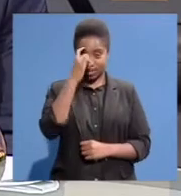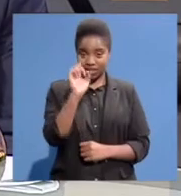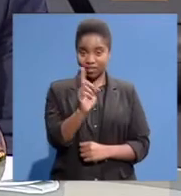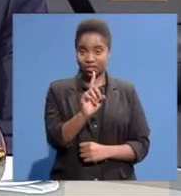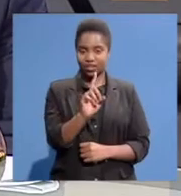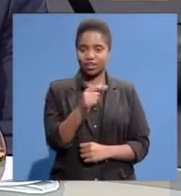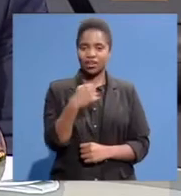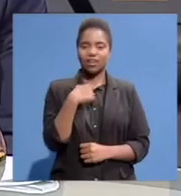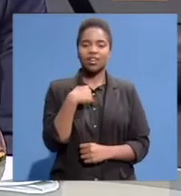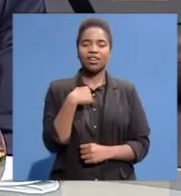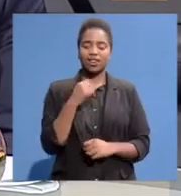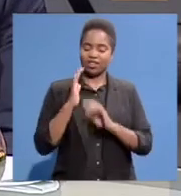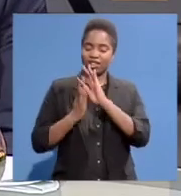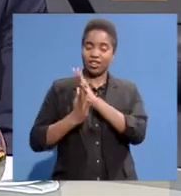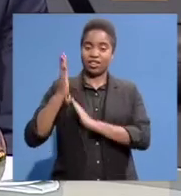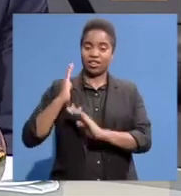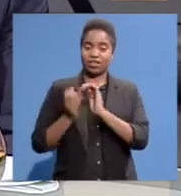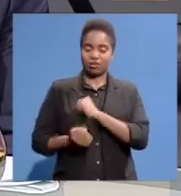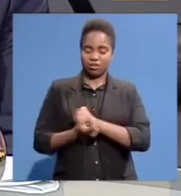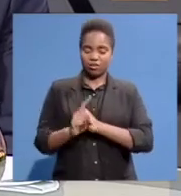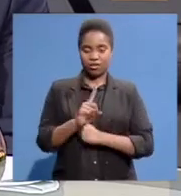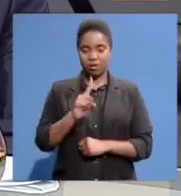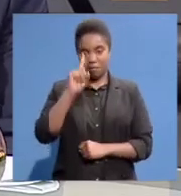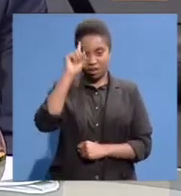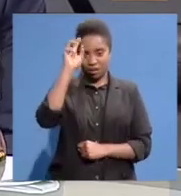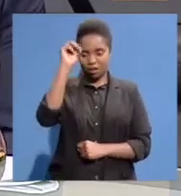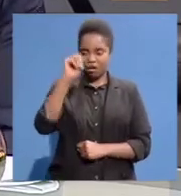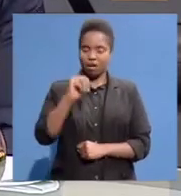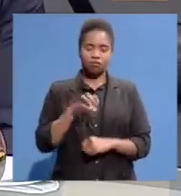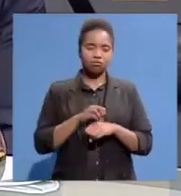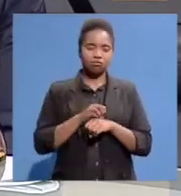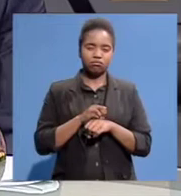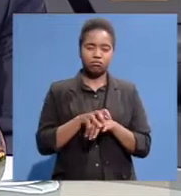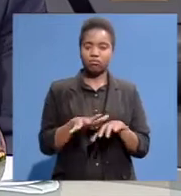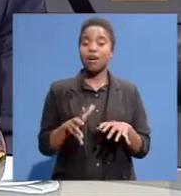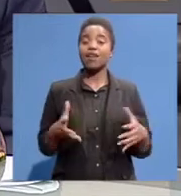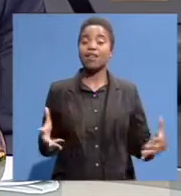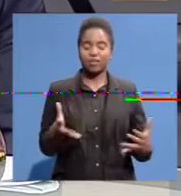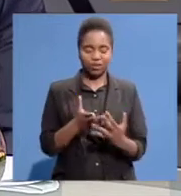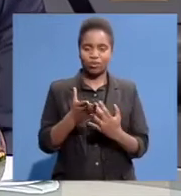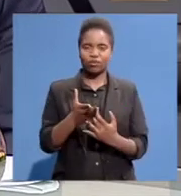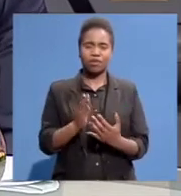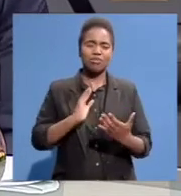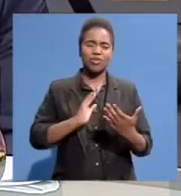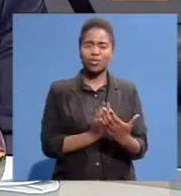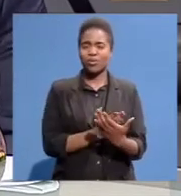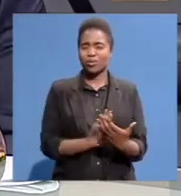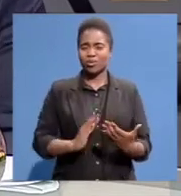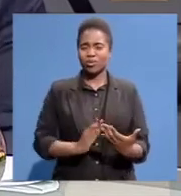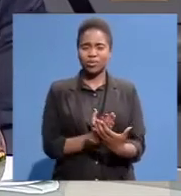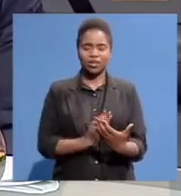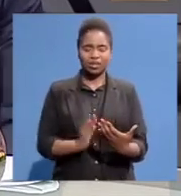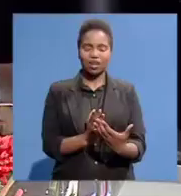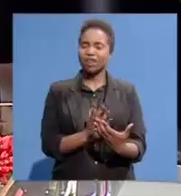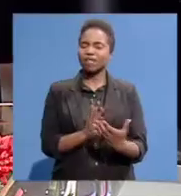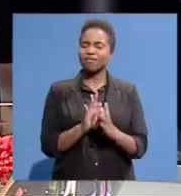his entire history Mandela's message was spread through music His name was kept alive by the sounds of music and also the sounds of the